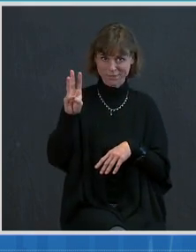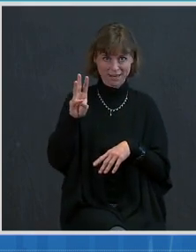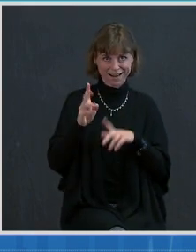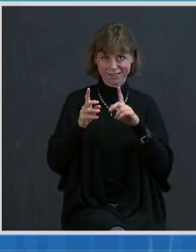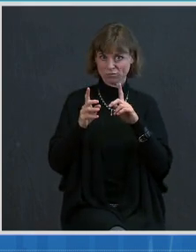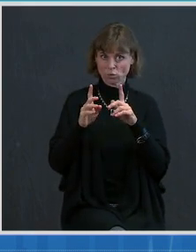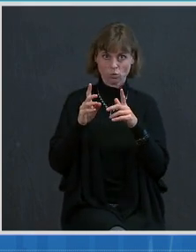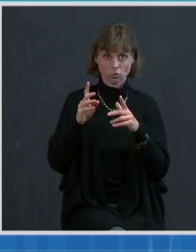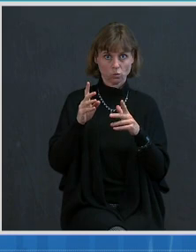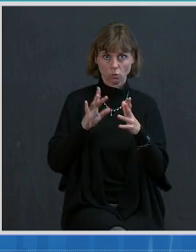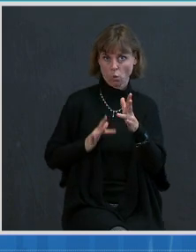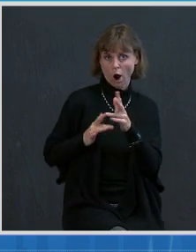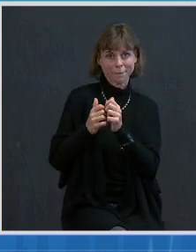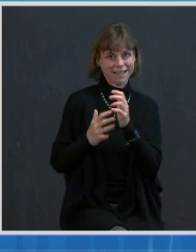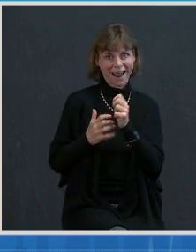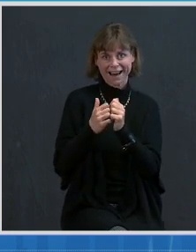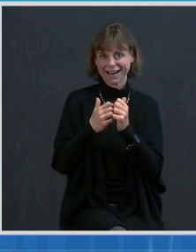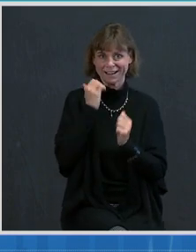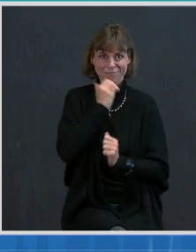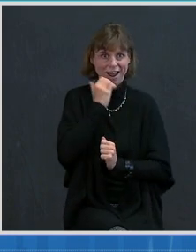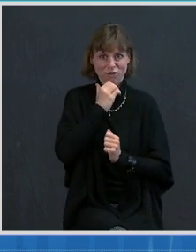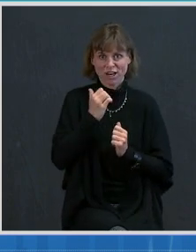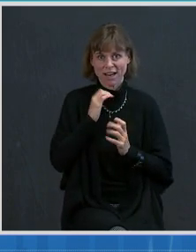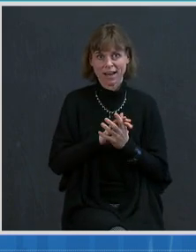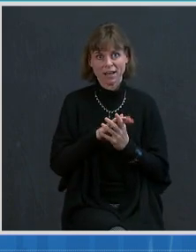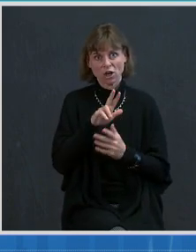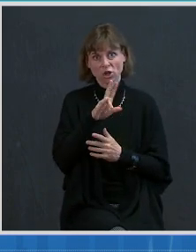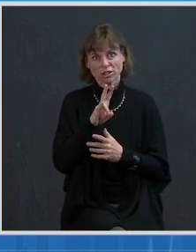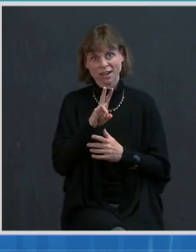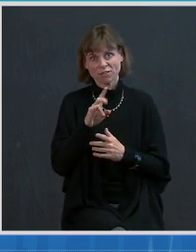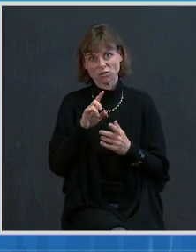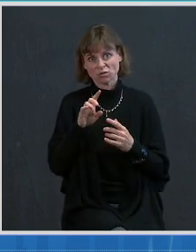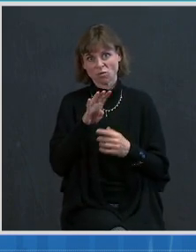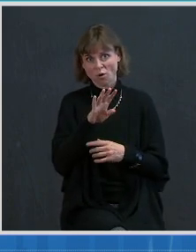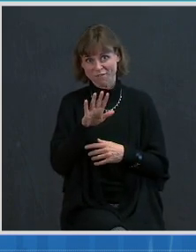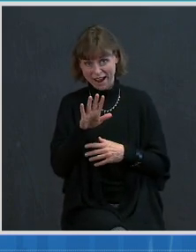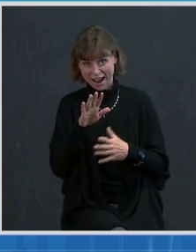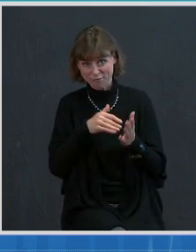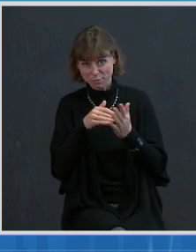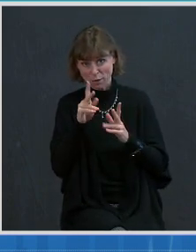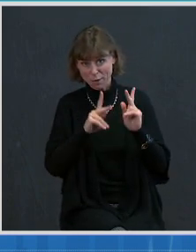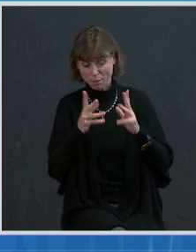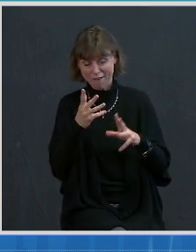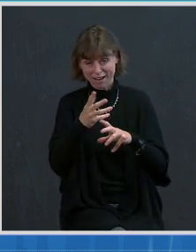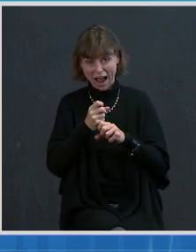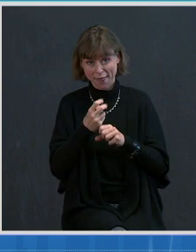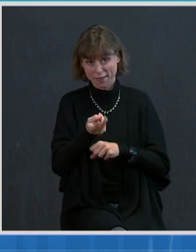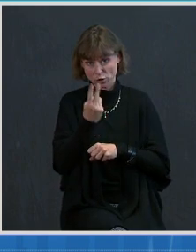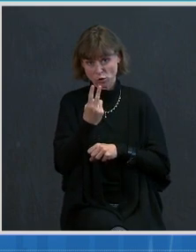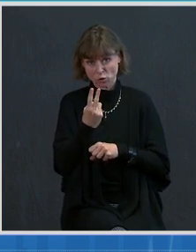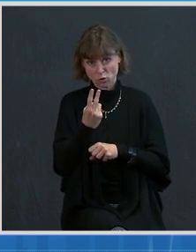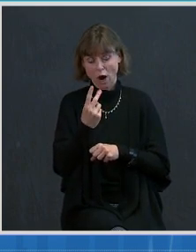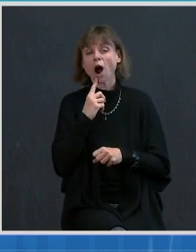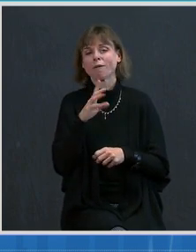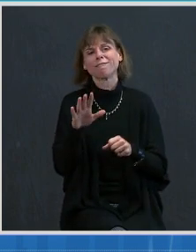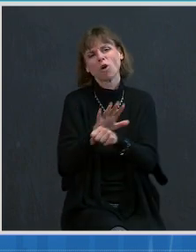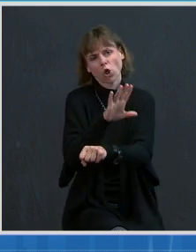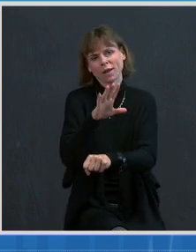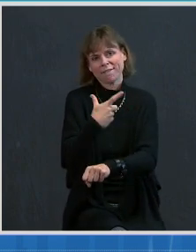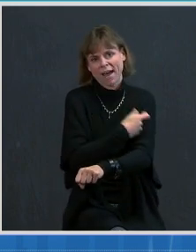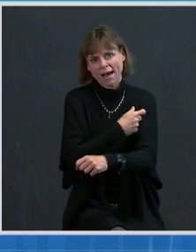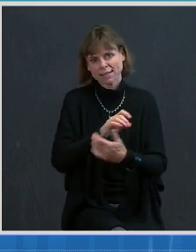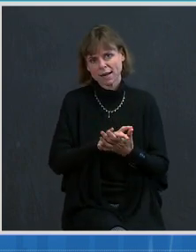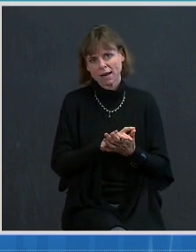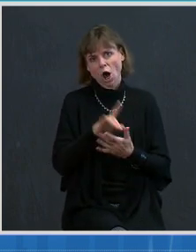I can tell you that 37.45 million people have received two doses of are fully vaccinated and